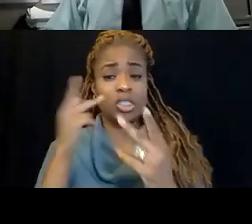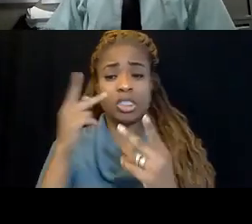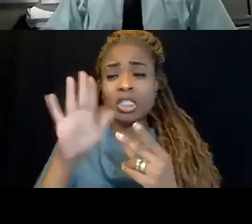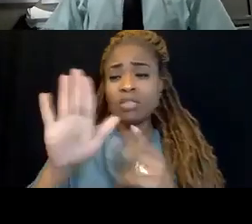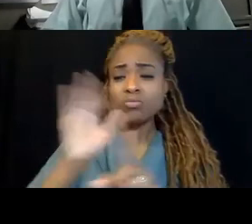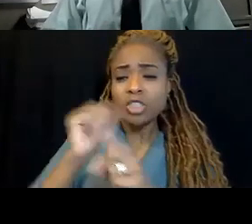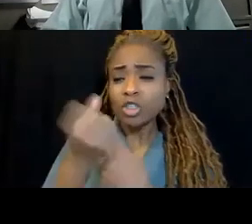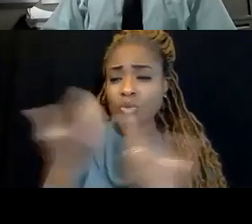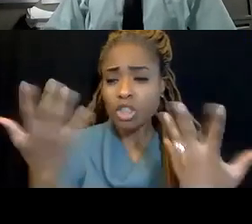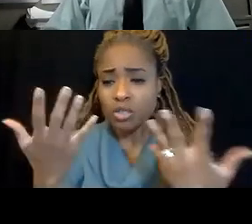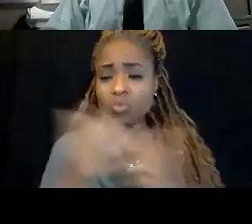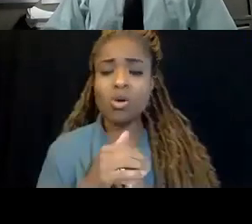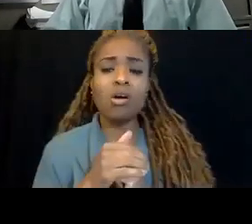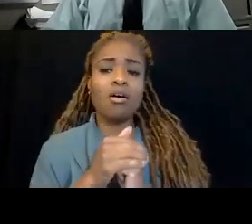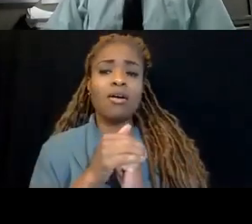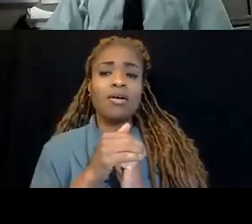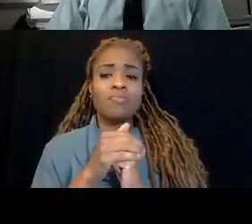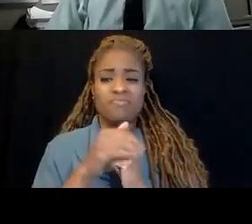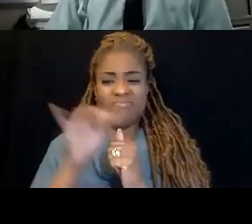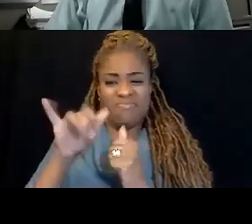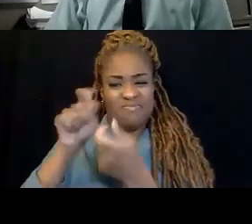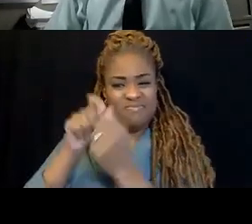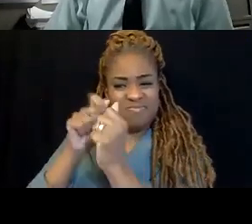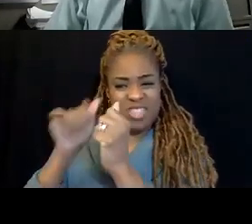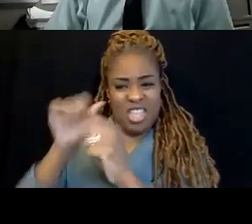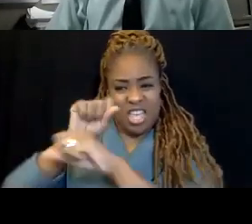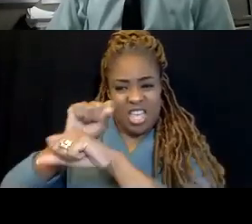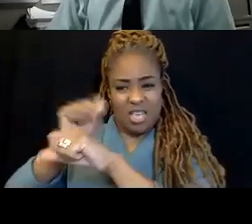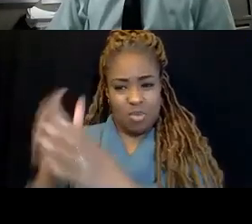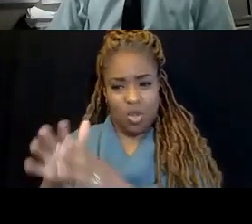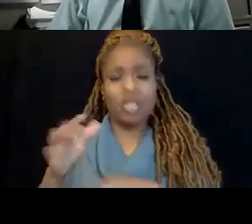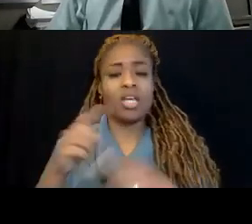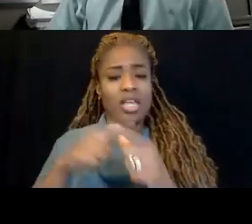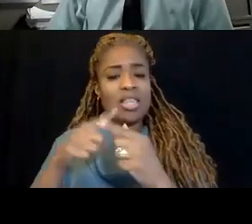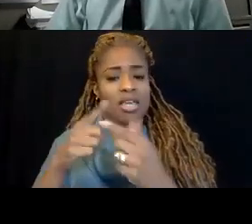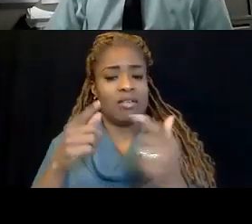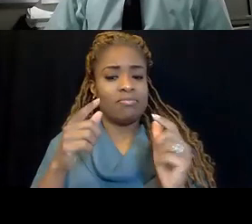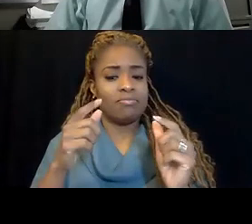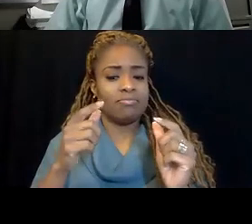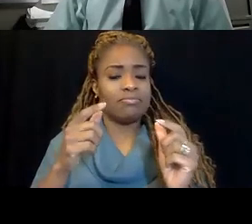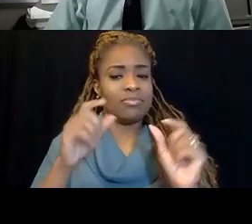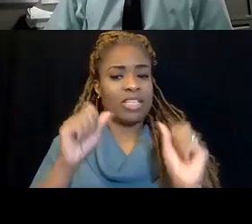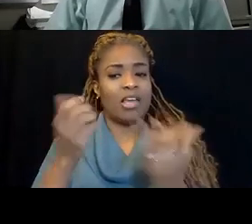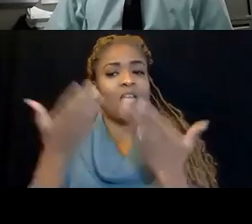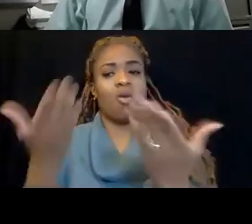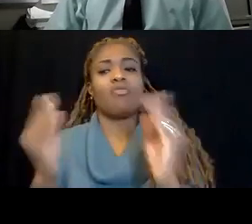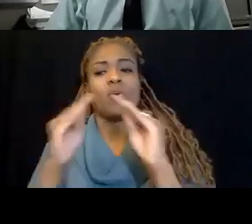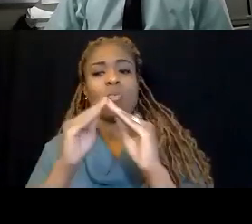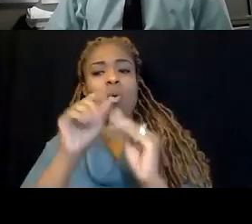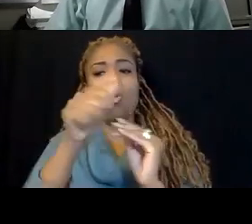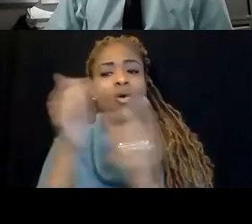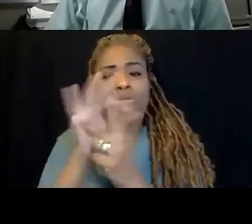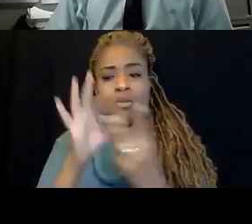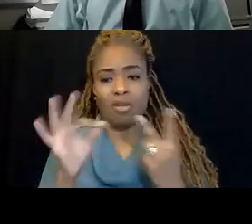situation with that employee, and then be better able to offer some alternatives